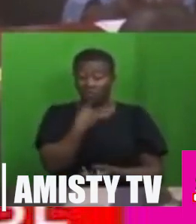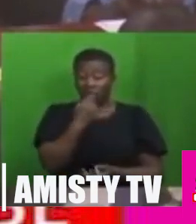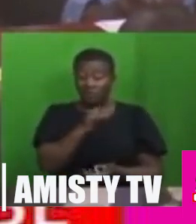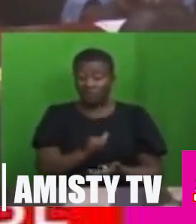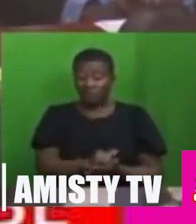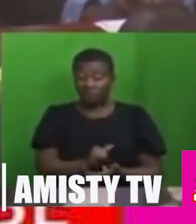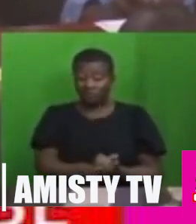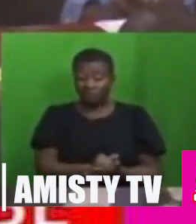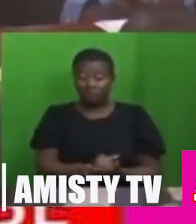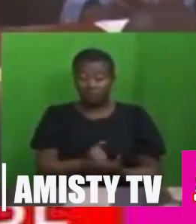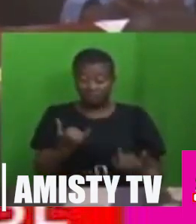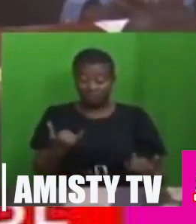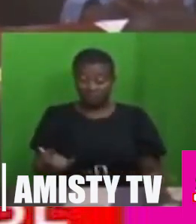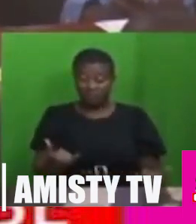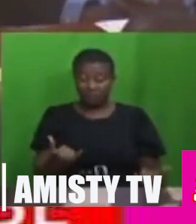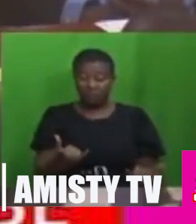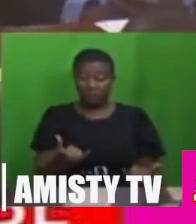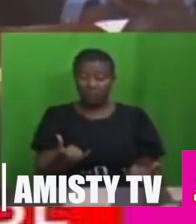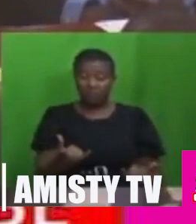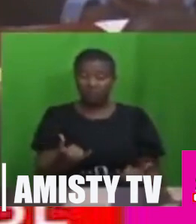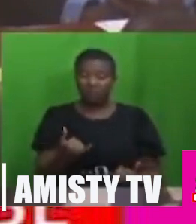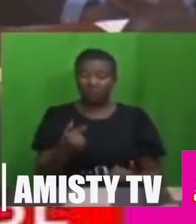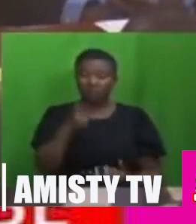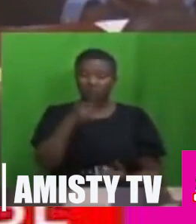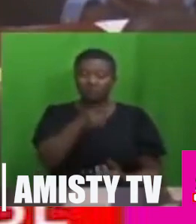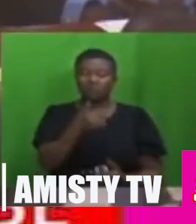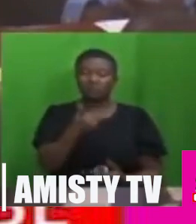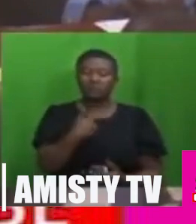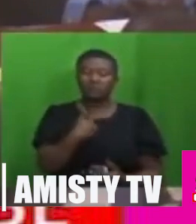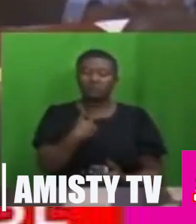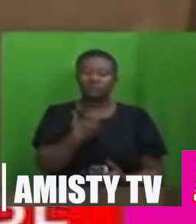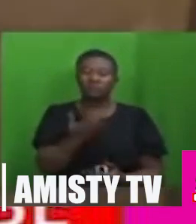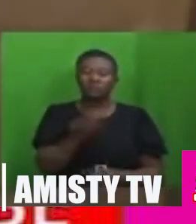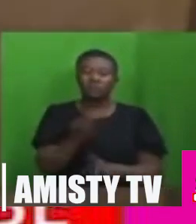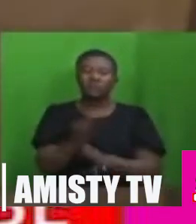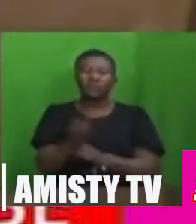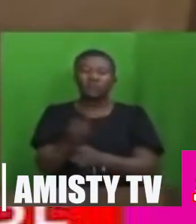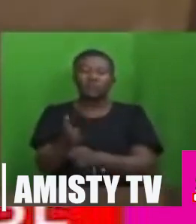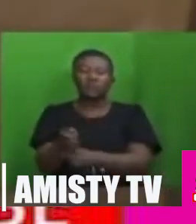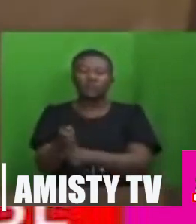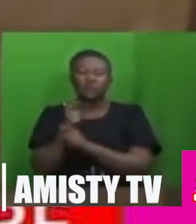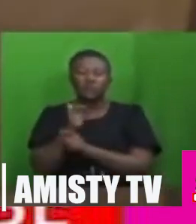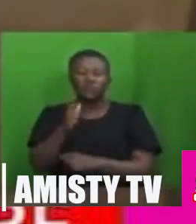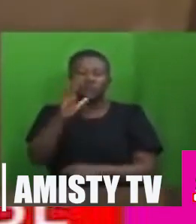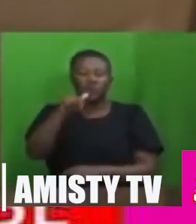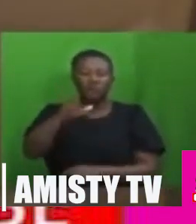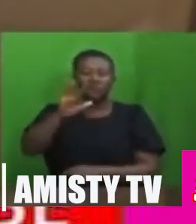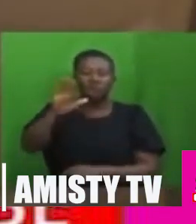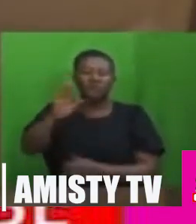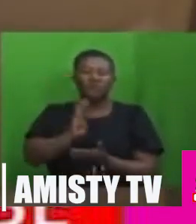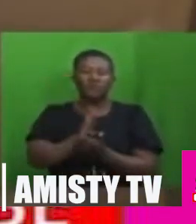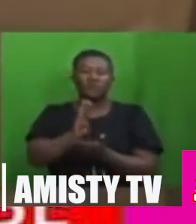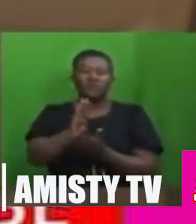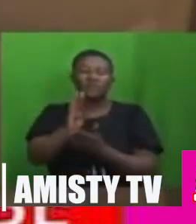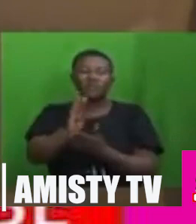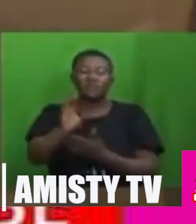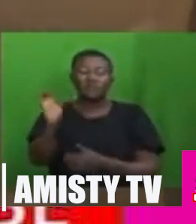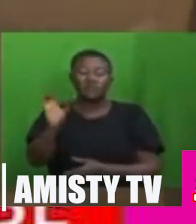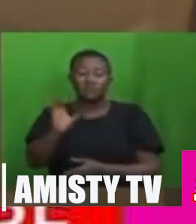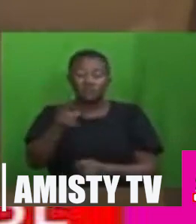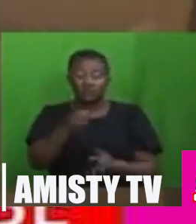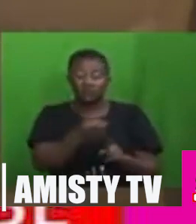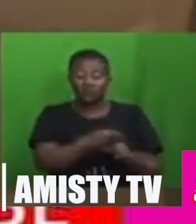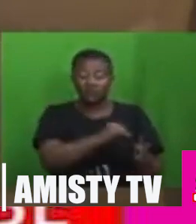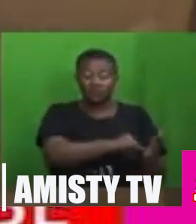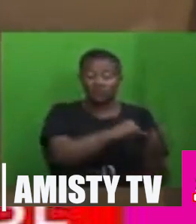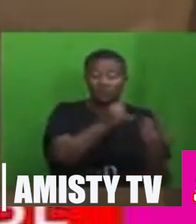and now that he has borrowed 5.5 billion Ghana cities from January to June